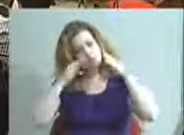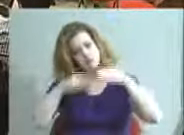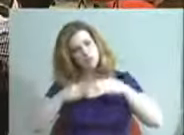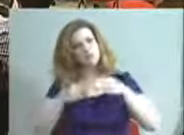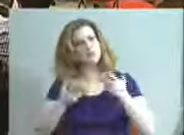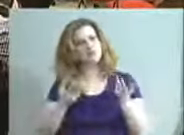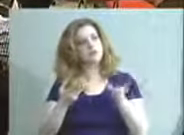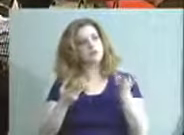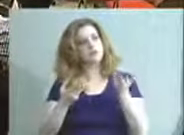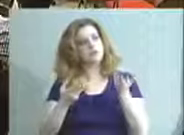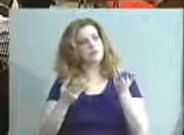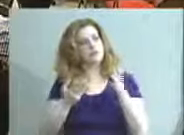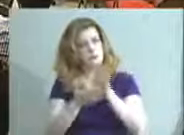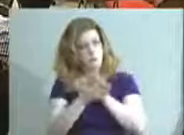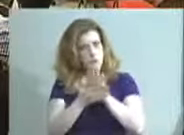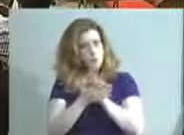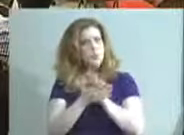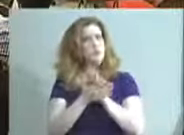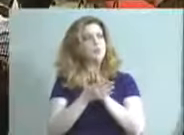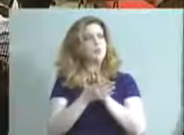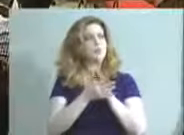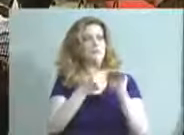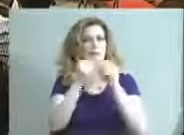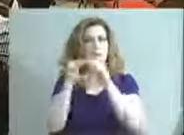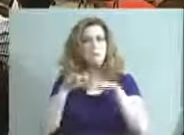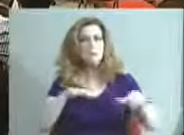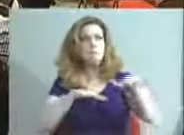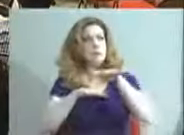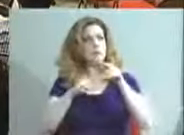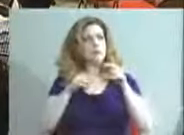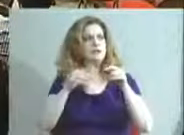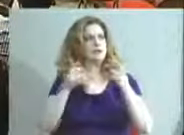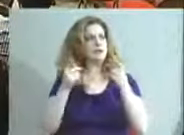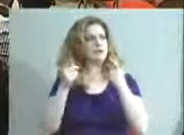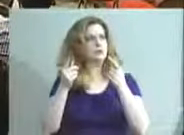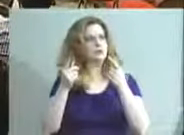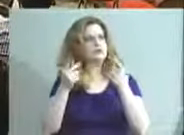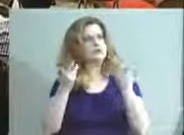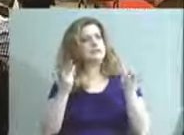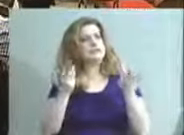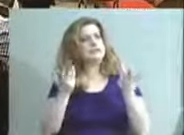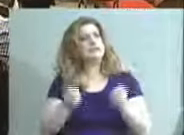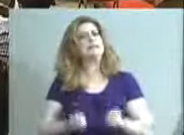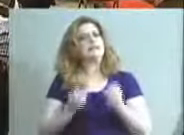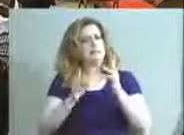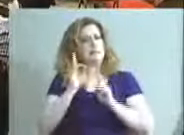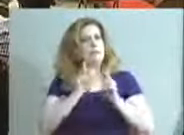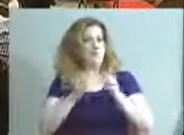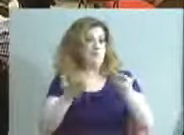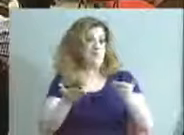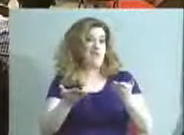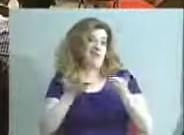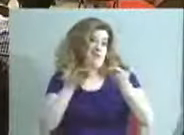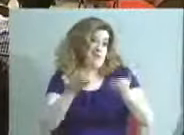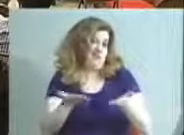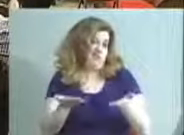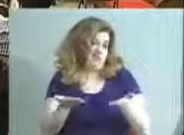the schools and at community events and stuff, a number of people have suggested,